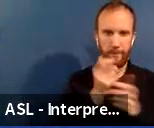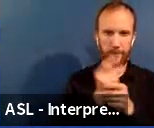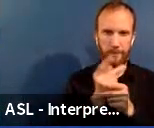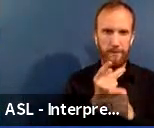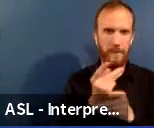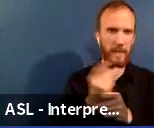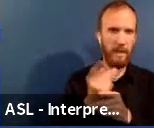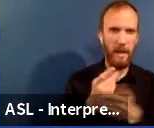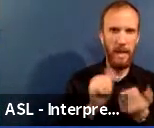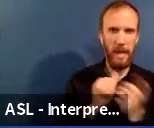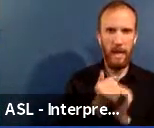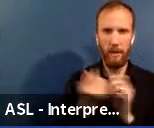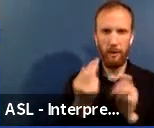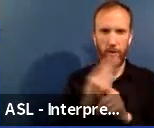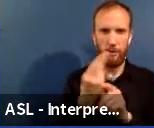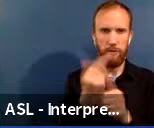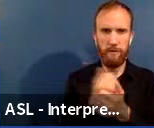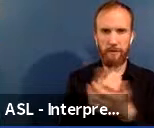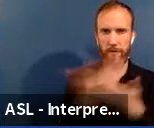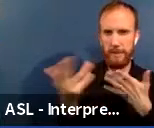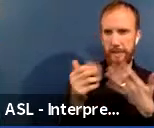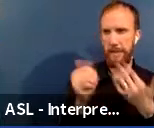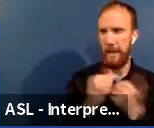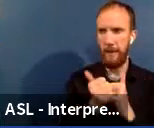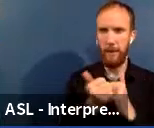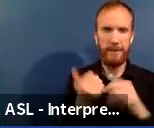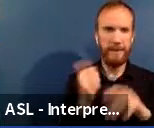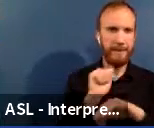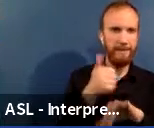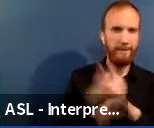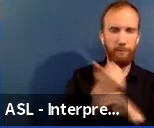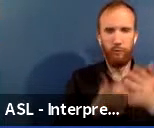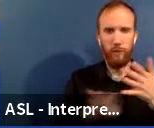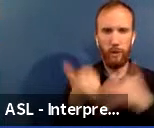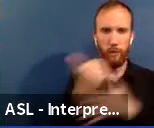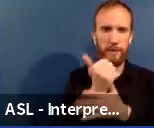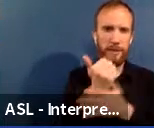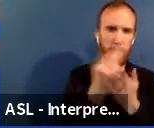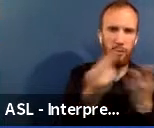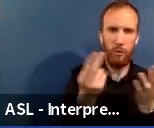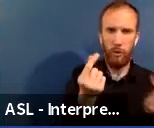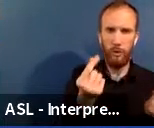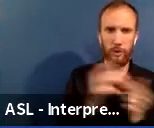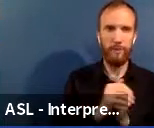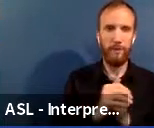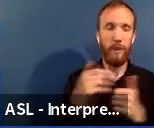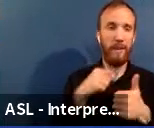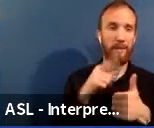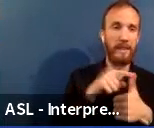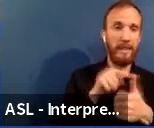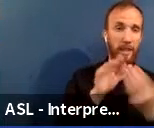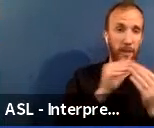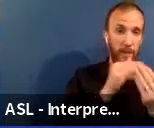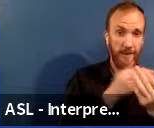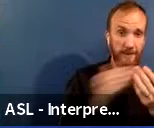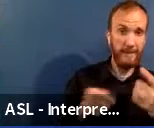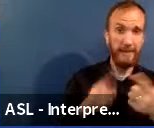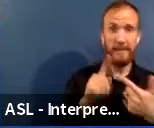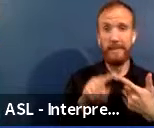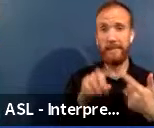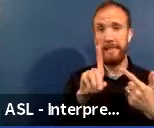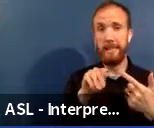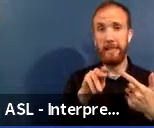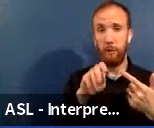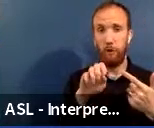on resource equity for project prioritization and resource allocation. So we have community factors, demographic factors, and